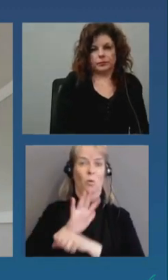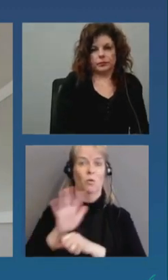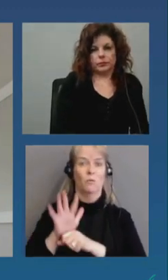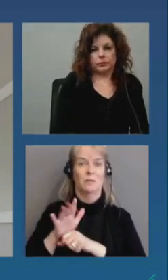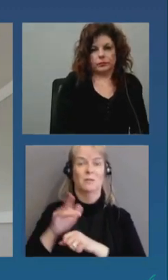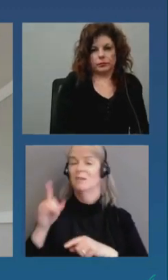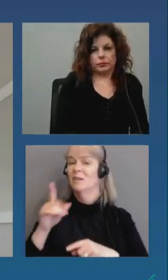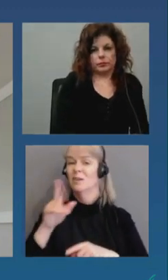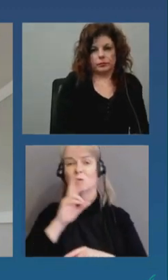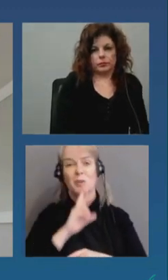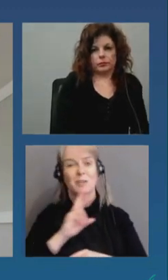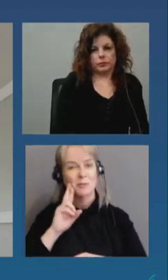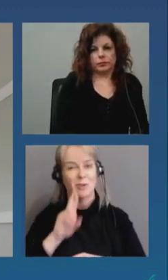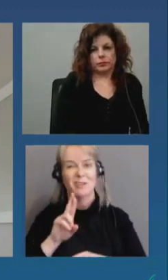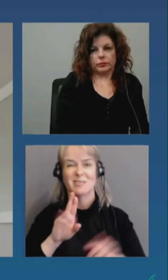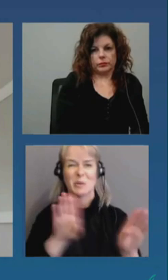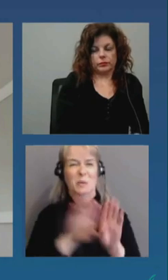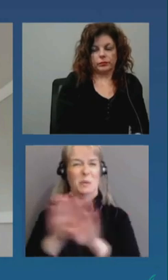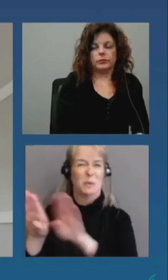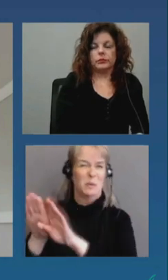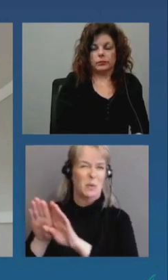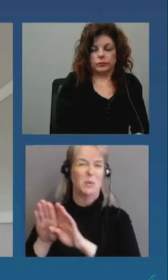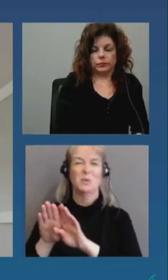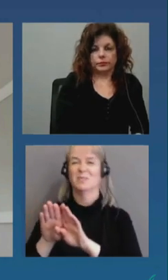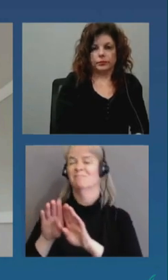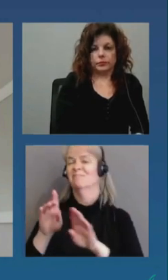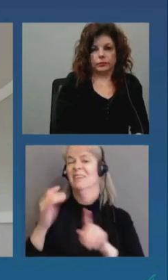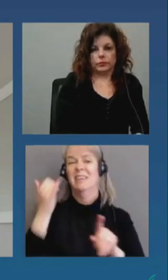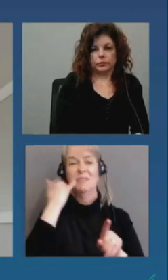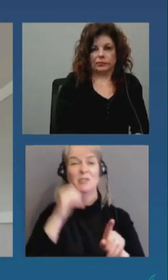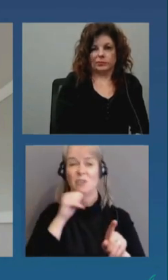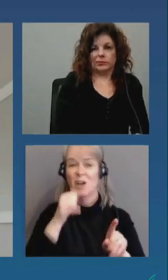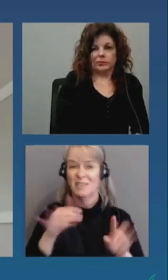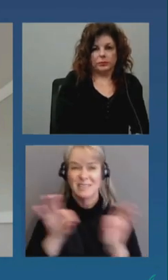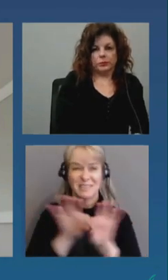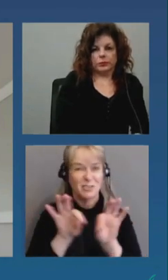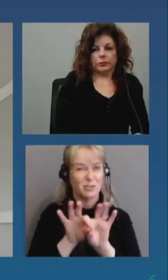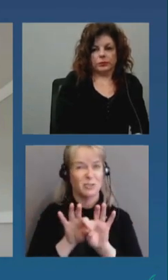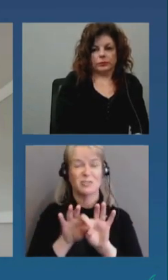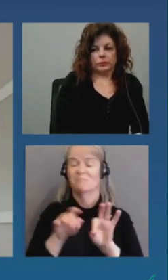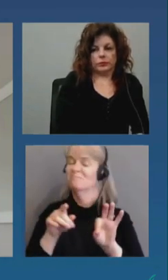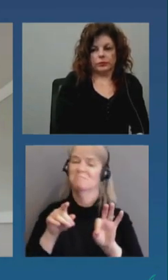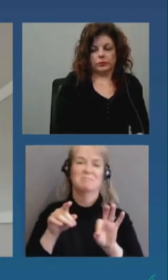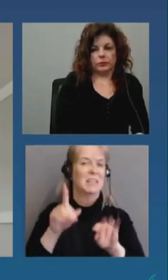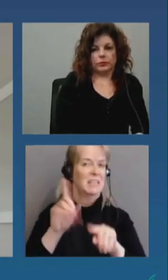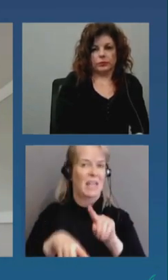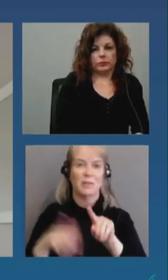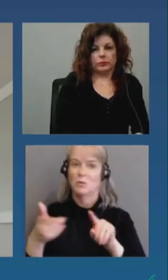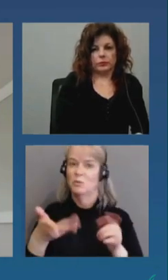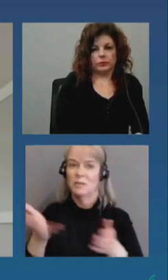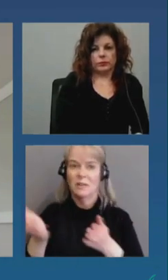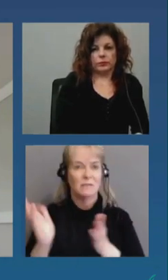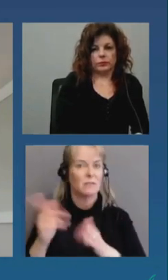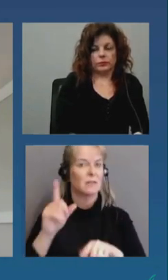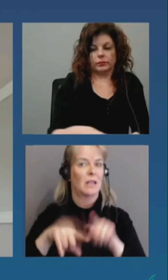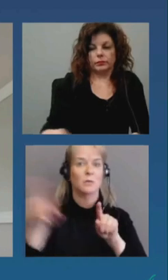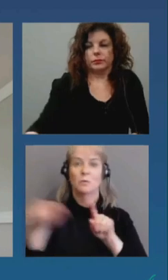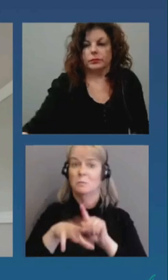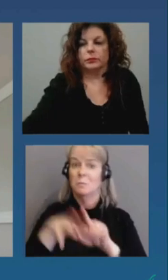even do curbside uh delivery or pickup is that what you're looking at in terms of restrictions on non-essential businesses